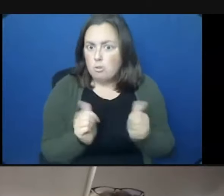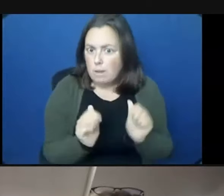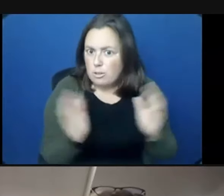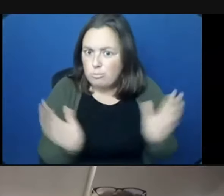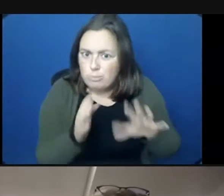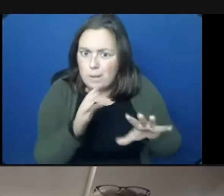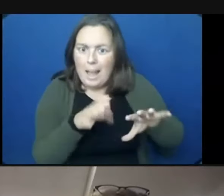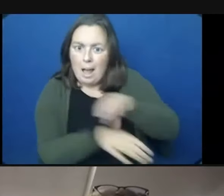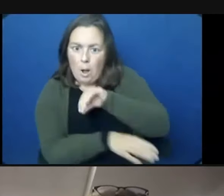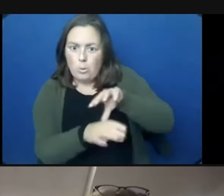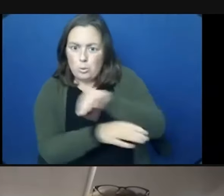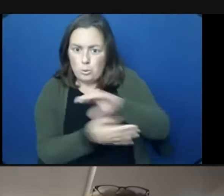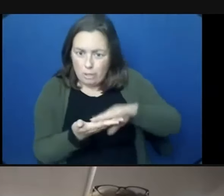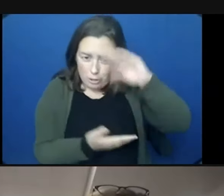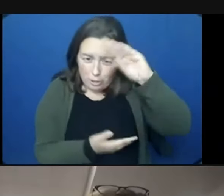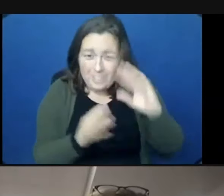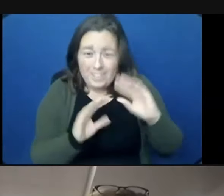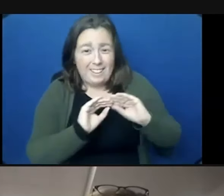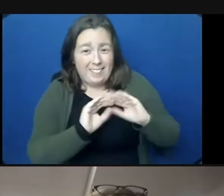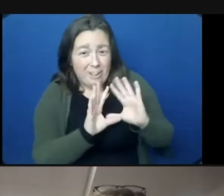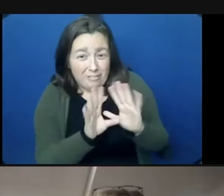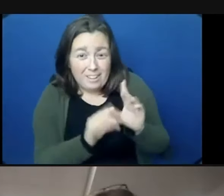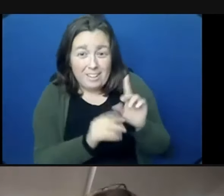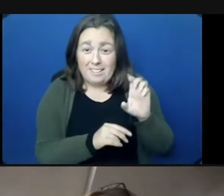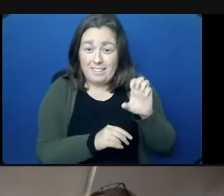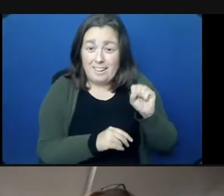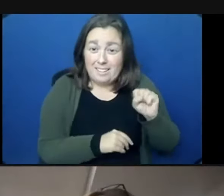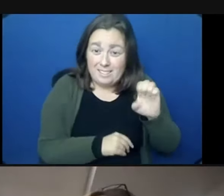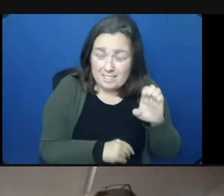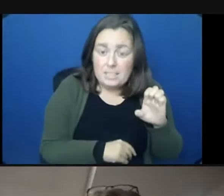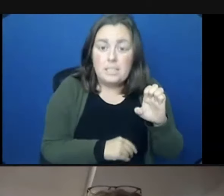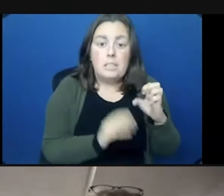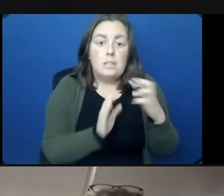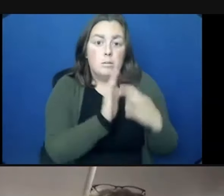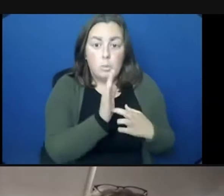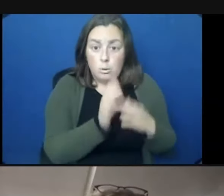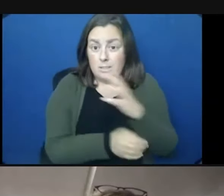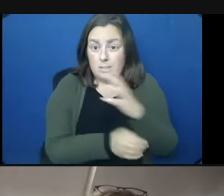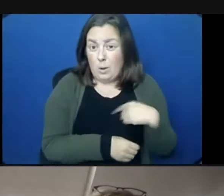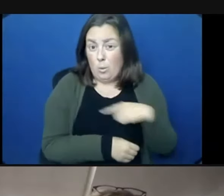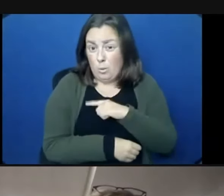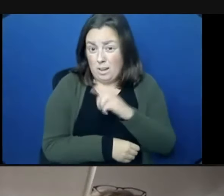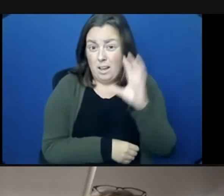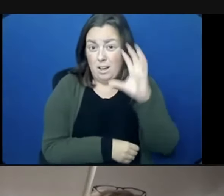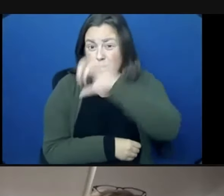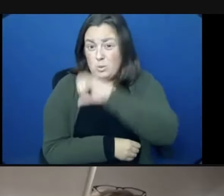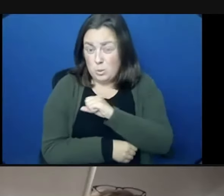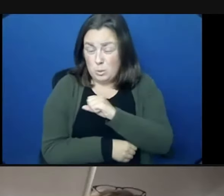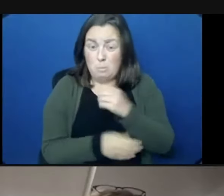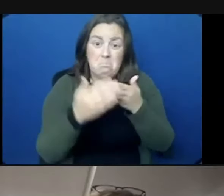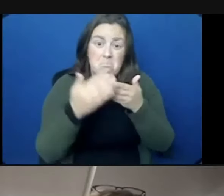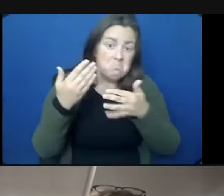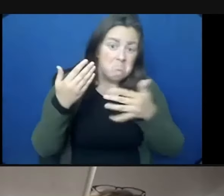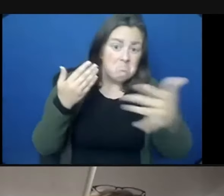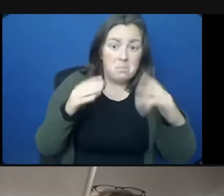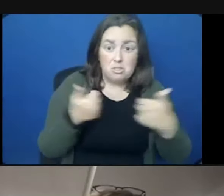protocols through the Board of Health and DESE, and other concerns with classroom management. We are anticipating that there may be unforeseen challenges as well that we'll continue